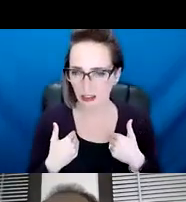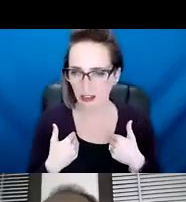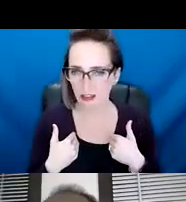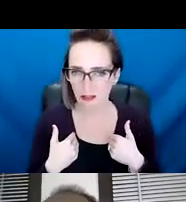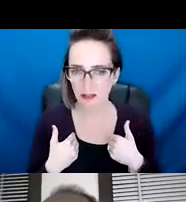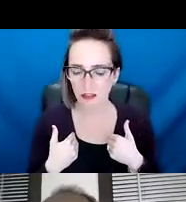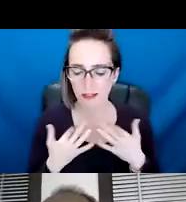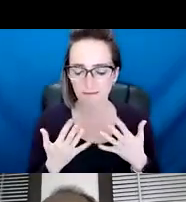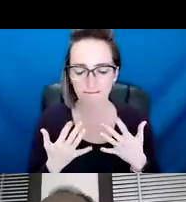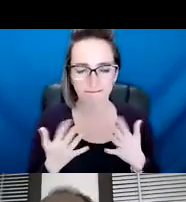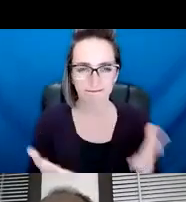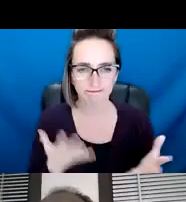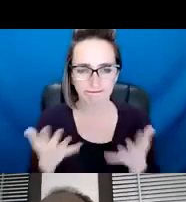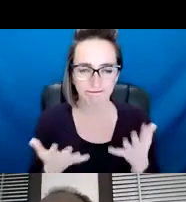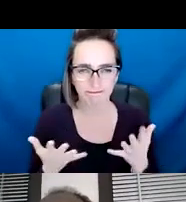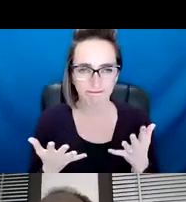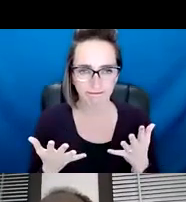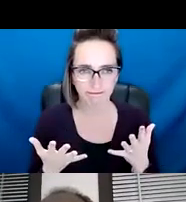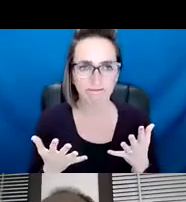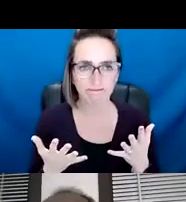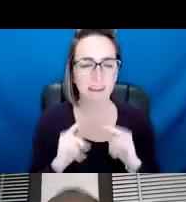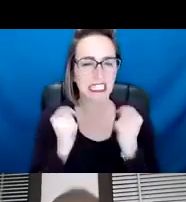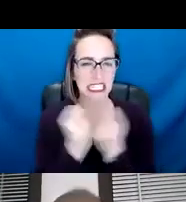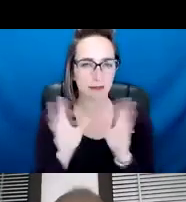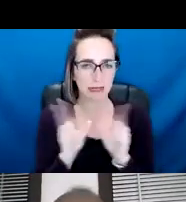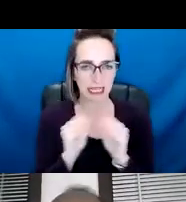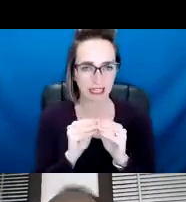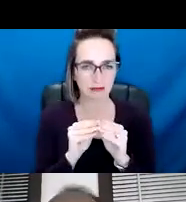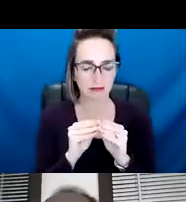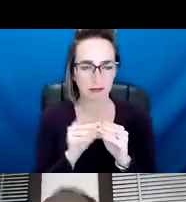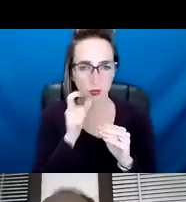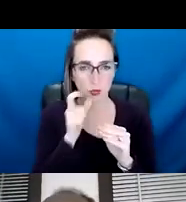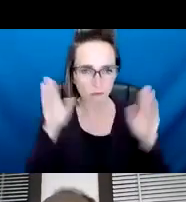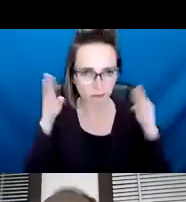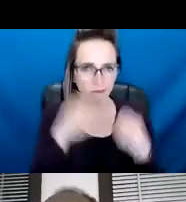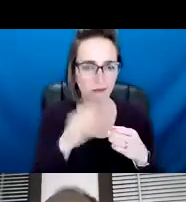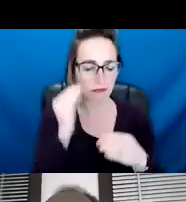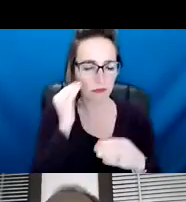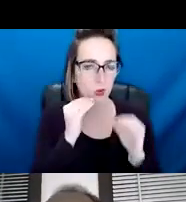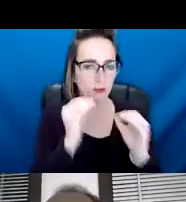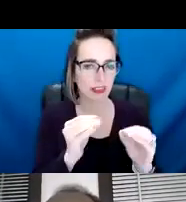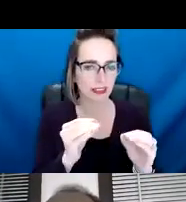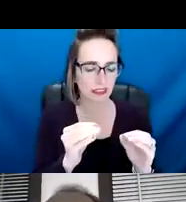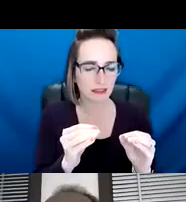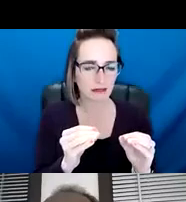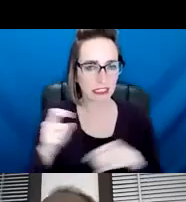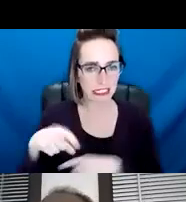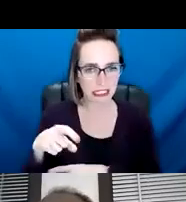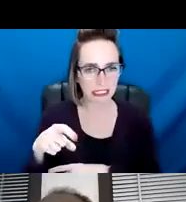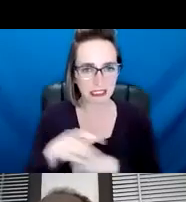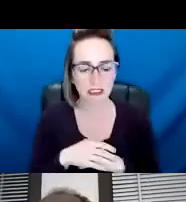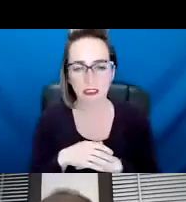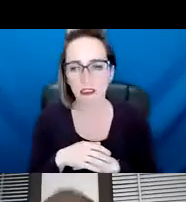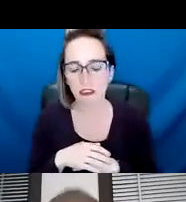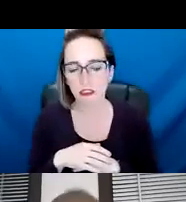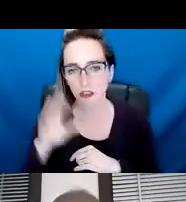kind of, uh, encampment team that were, uh, focused on addressing these issues. Uh, we realized that, that, um,